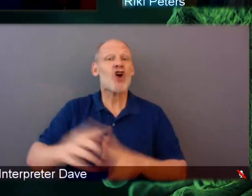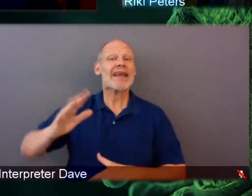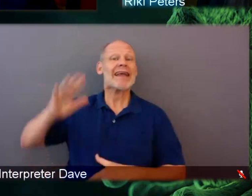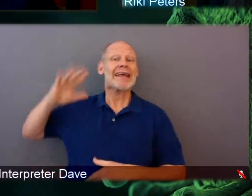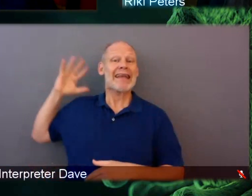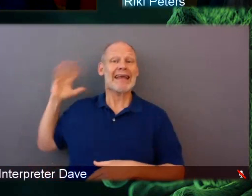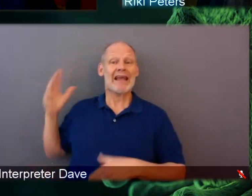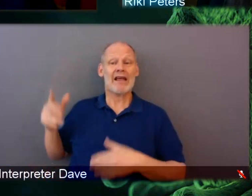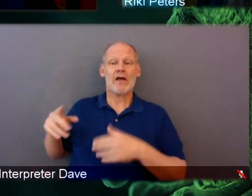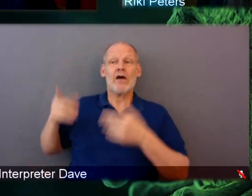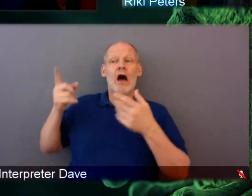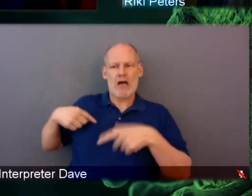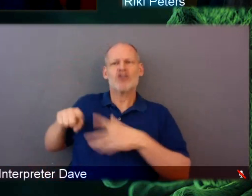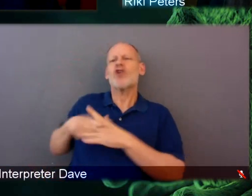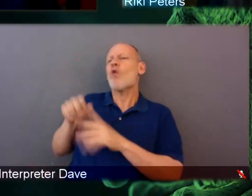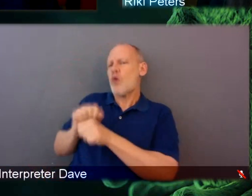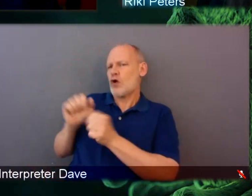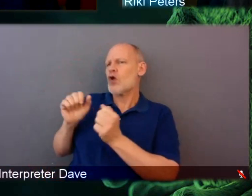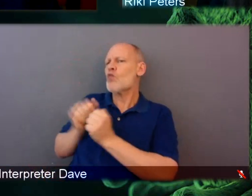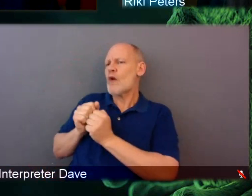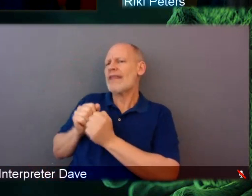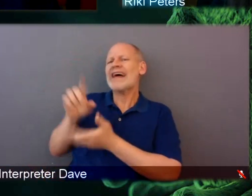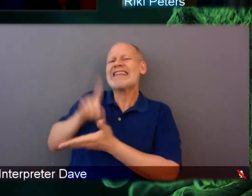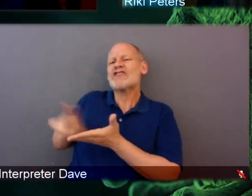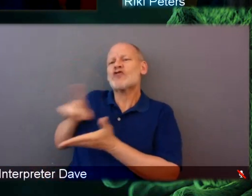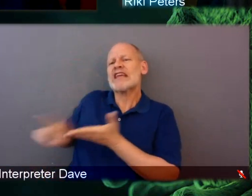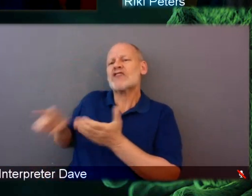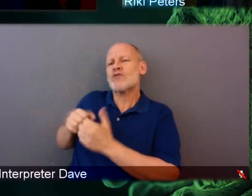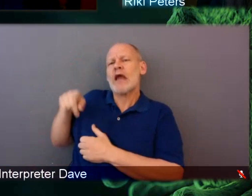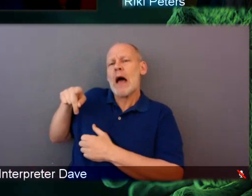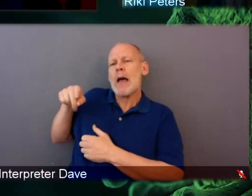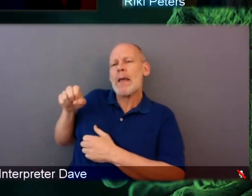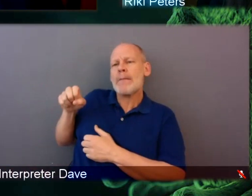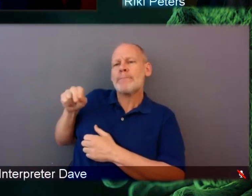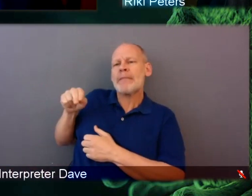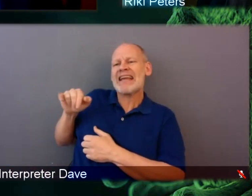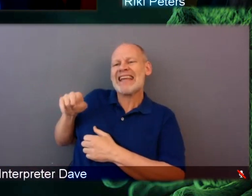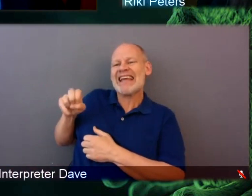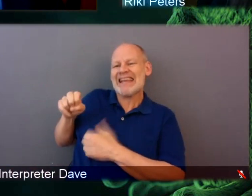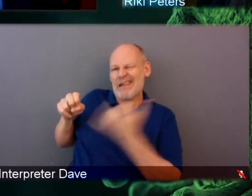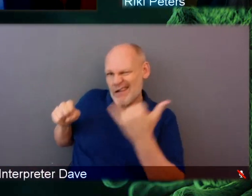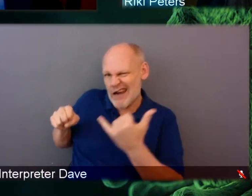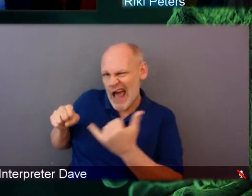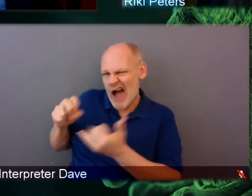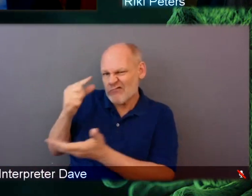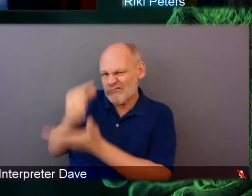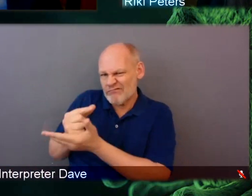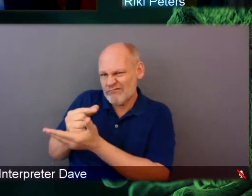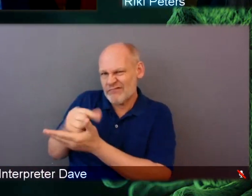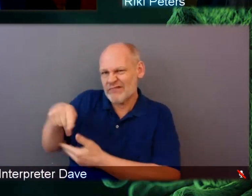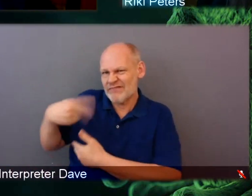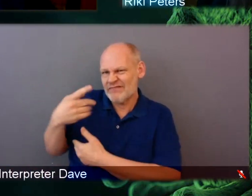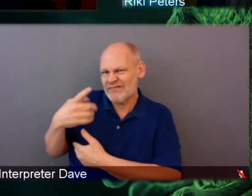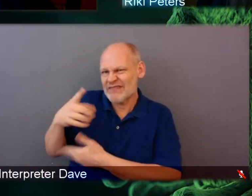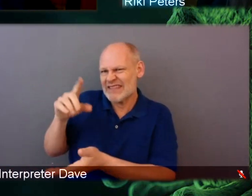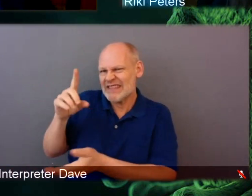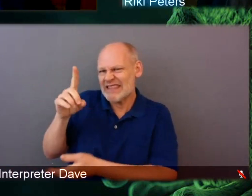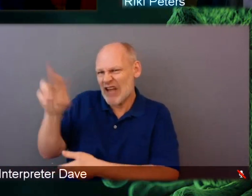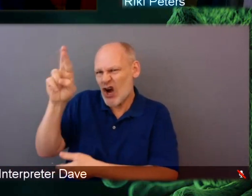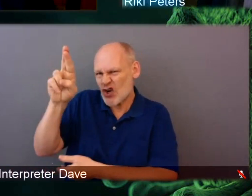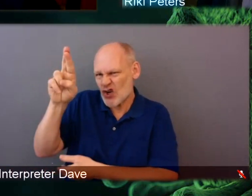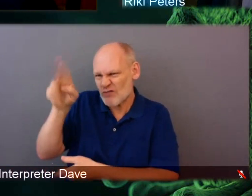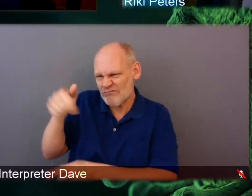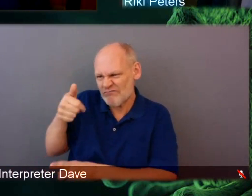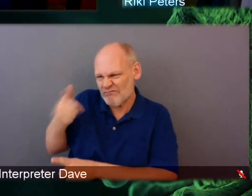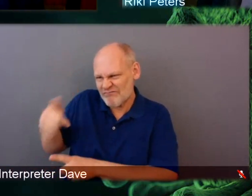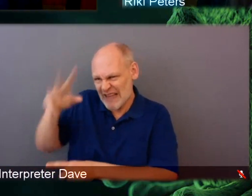work with Penine Peterson on her dissertation. Penine, now Dr. Peterson, an Alaska Native person herself, educated me